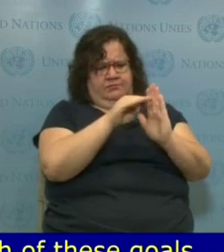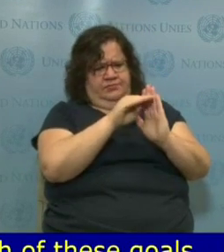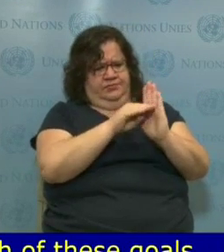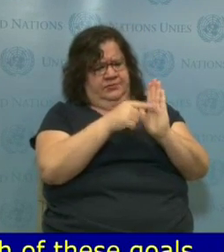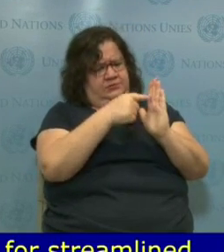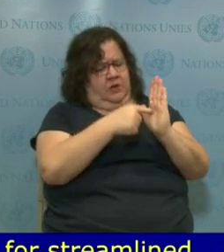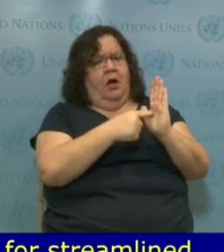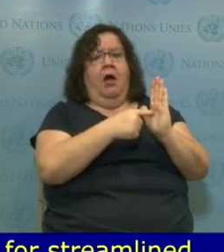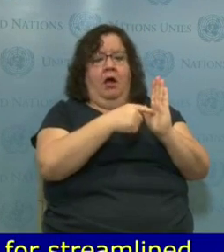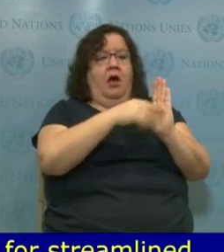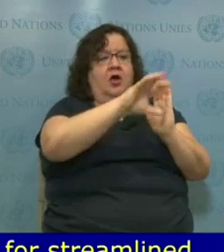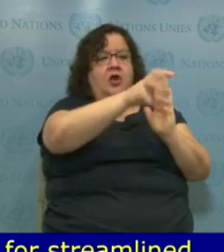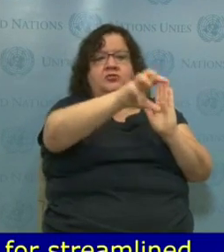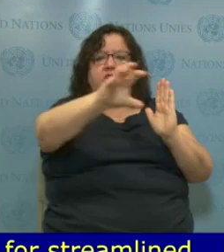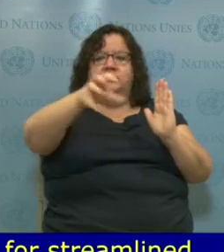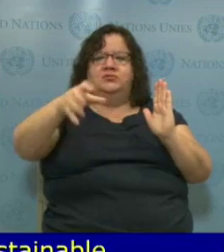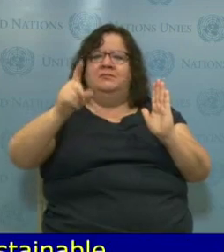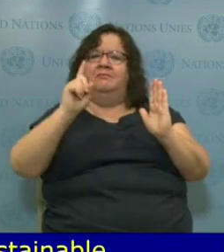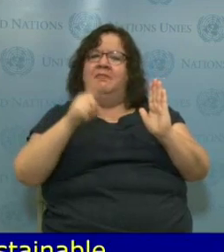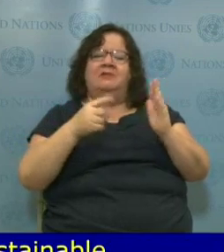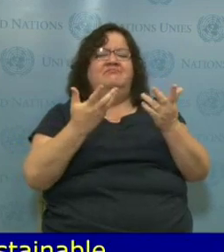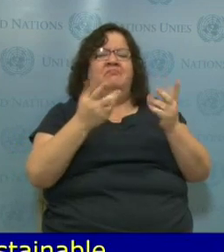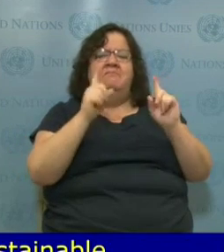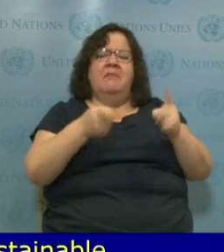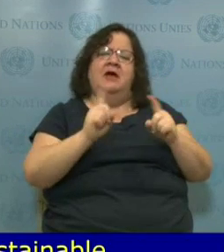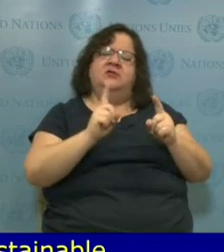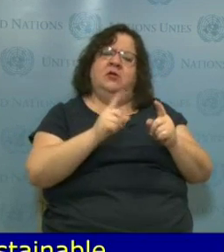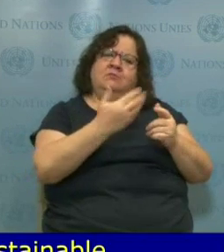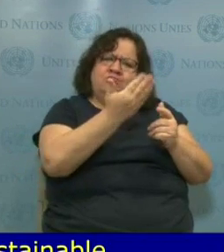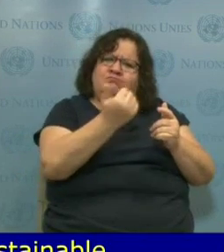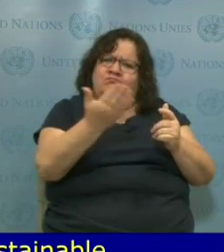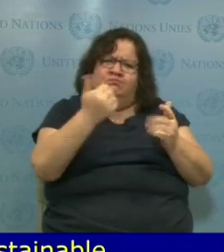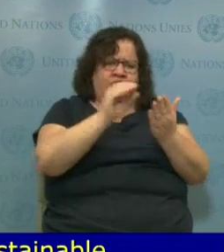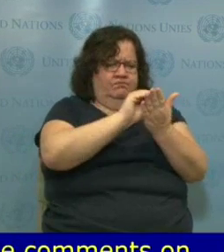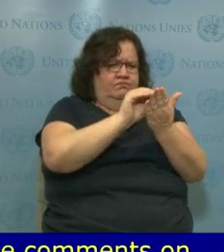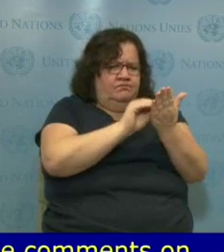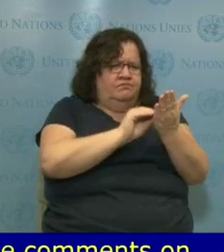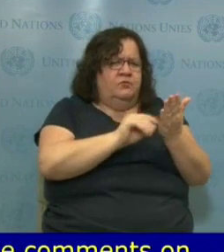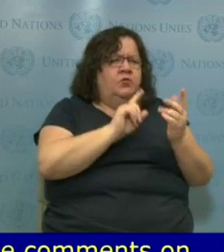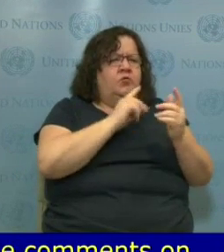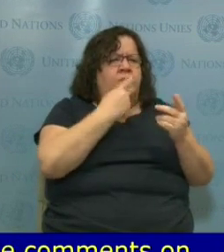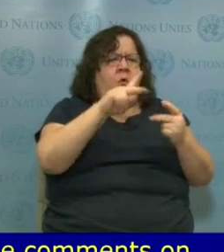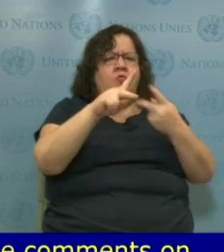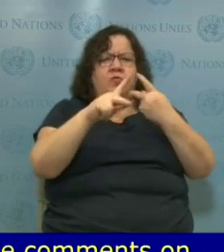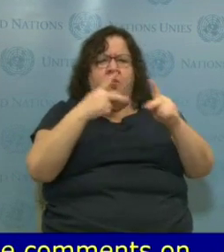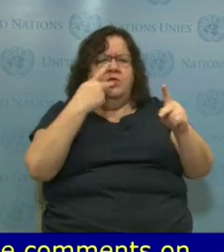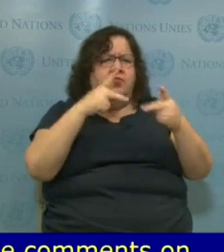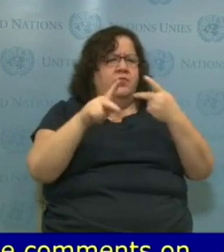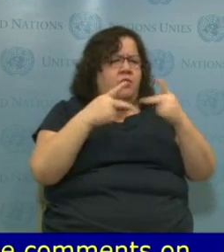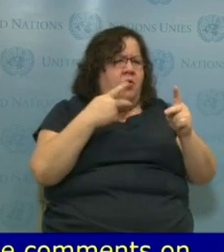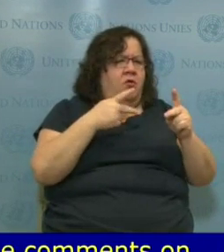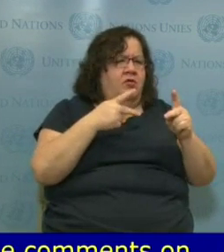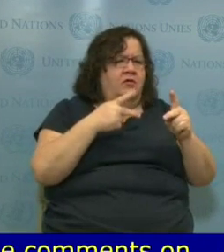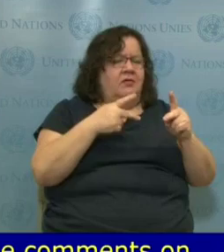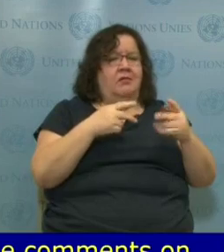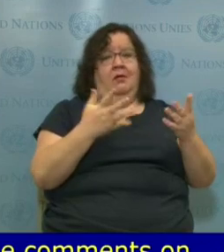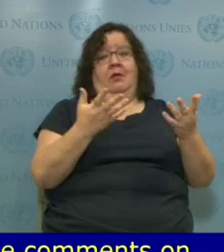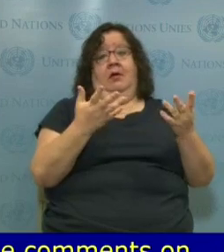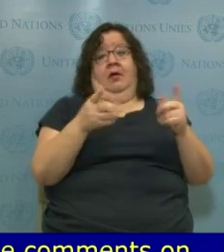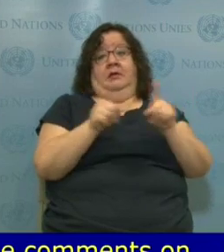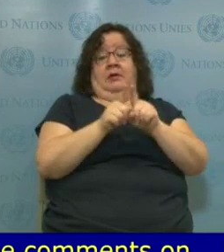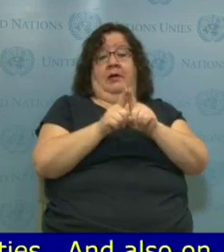disabilities and also the right to inclusive education. They do the same, effectively, when it comes to gender